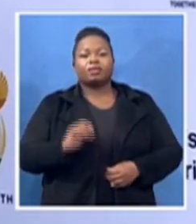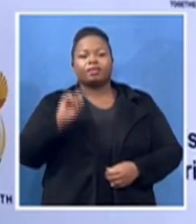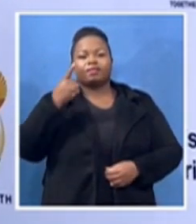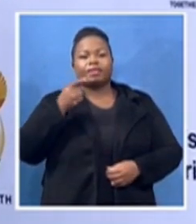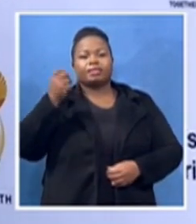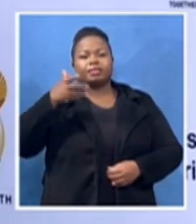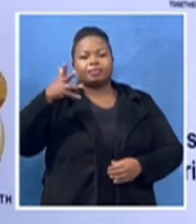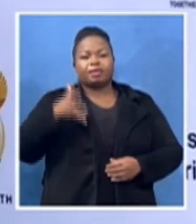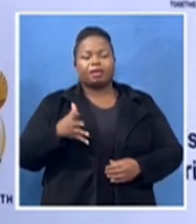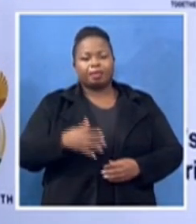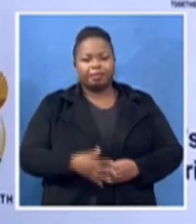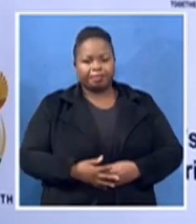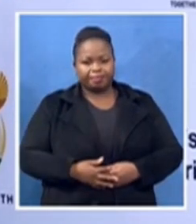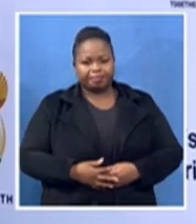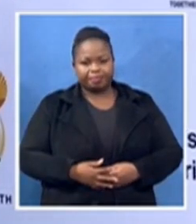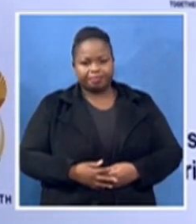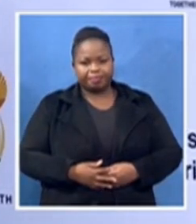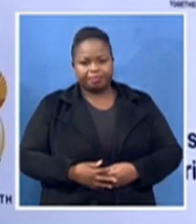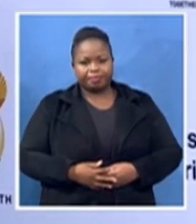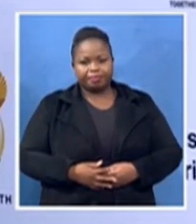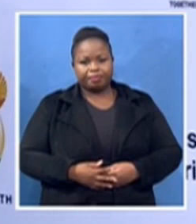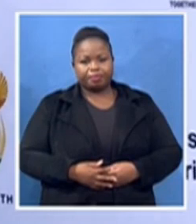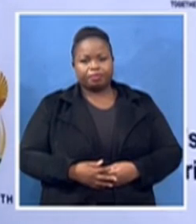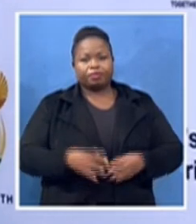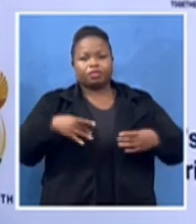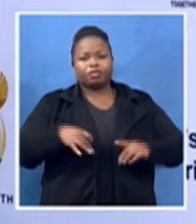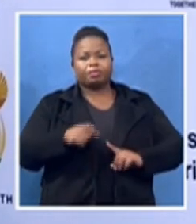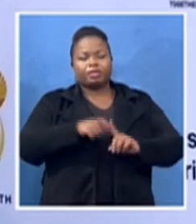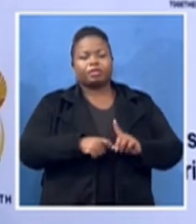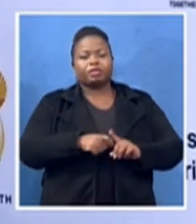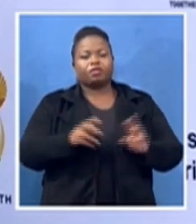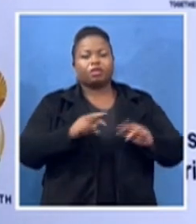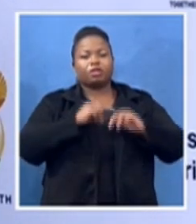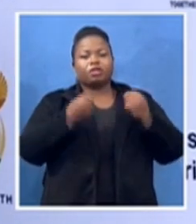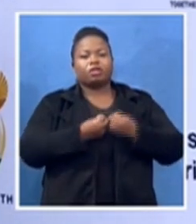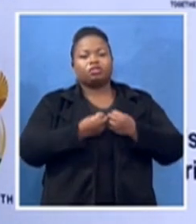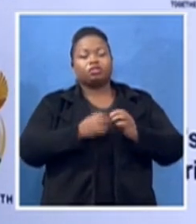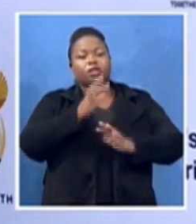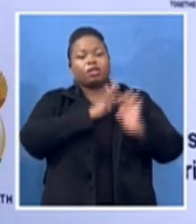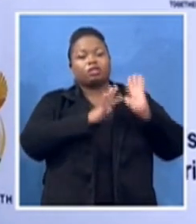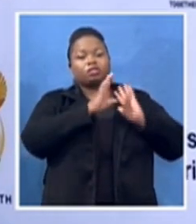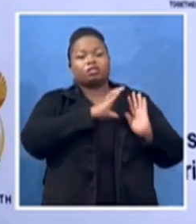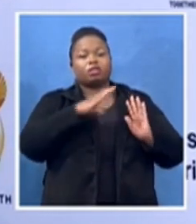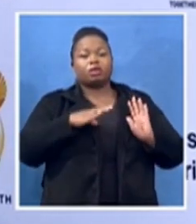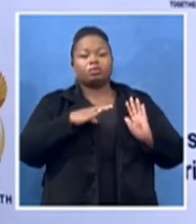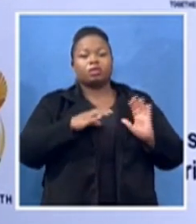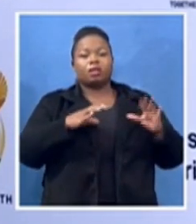a chairman of the National Heritage Council, Dr. Tulani Mbule.